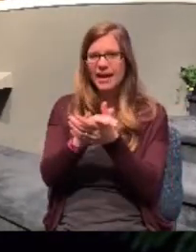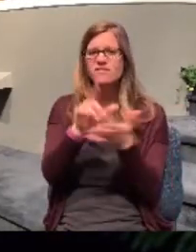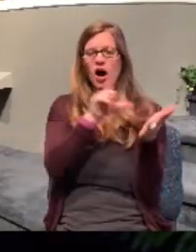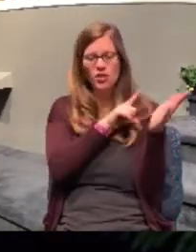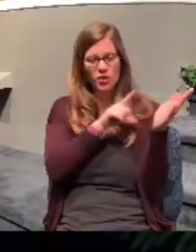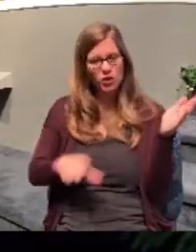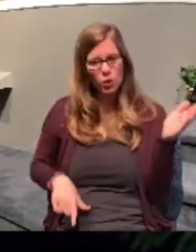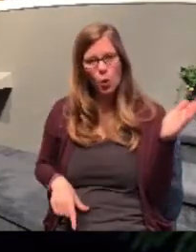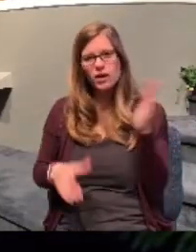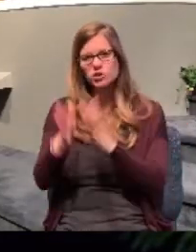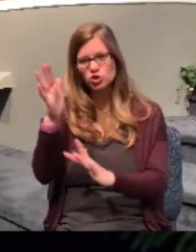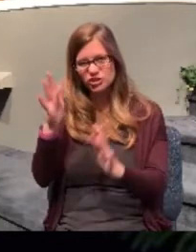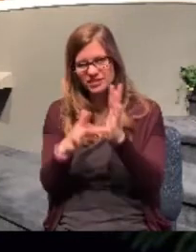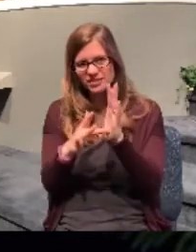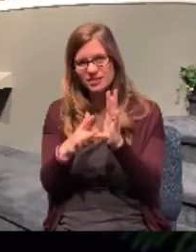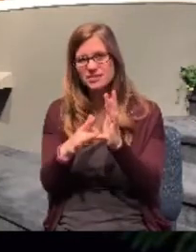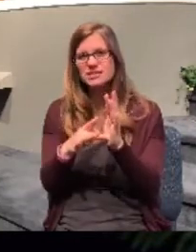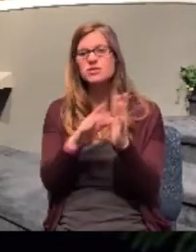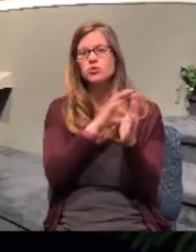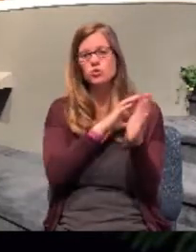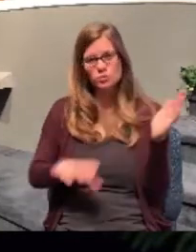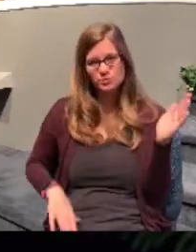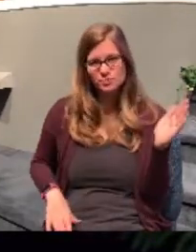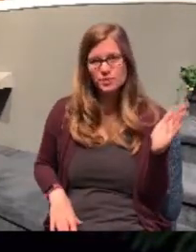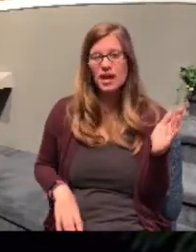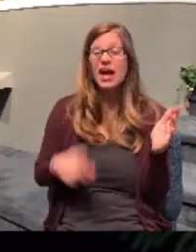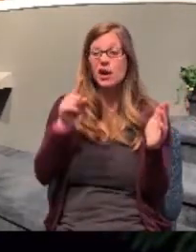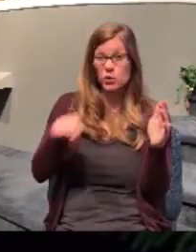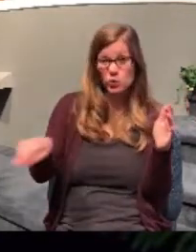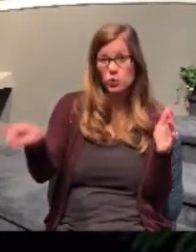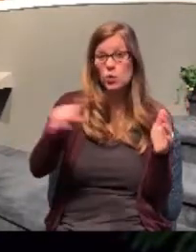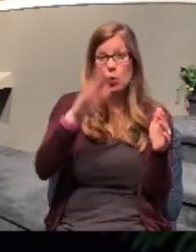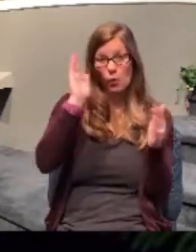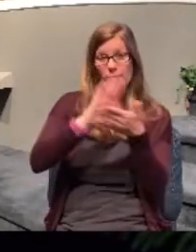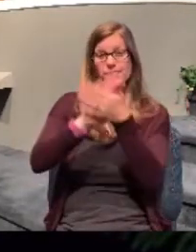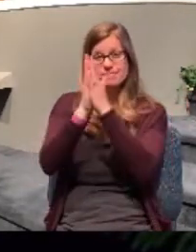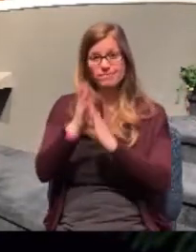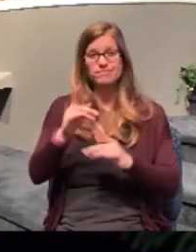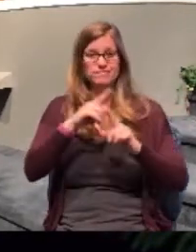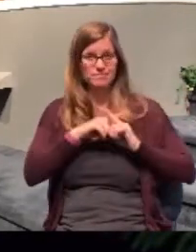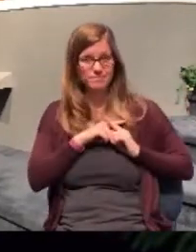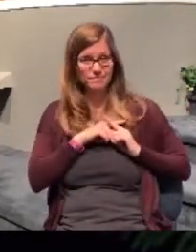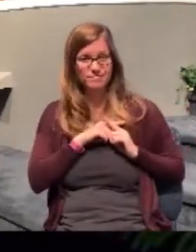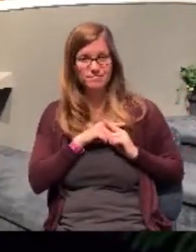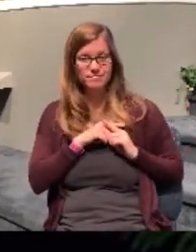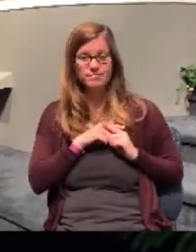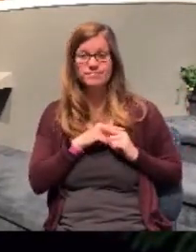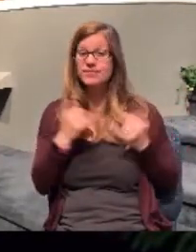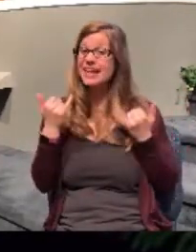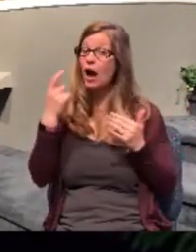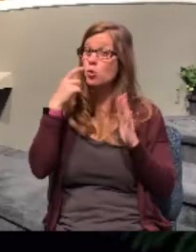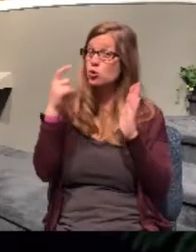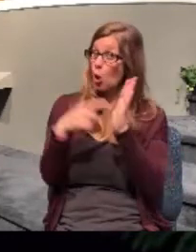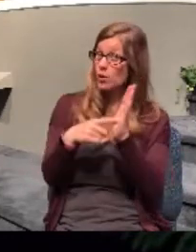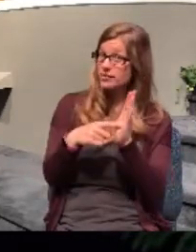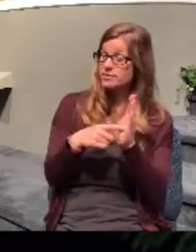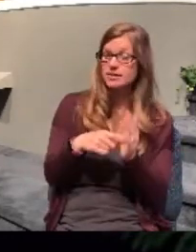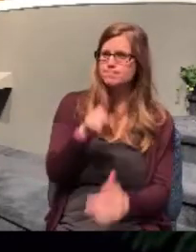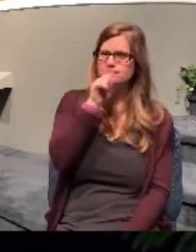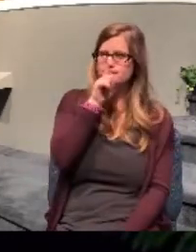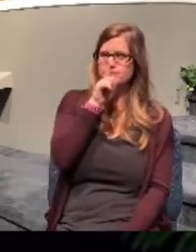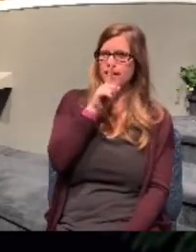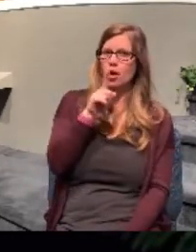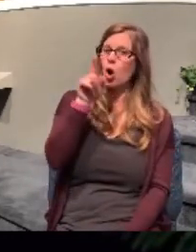Jesus Christ and thou shalt be saved in thy house. Now notice that they did not say, you need to be baptized.